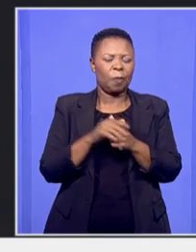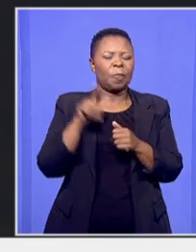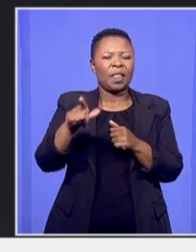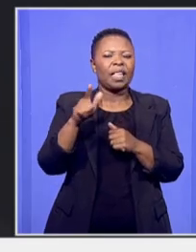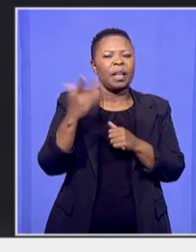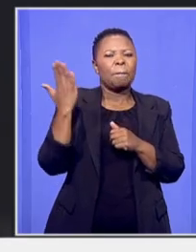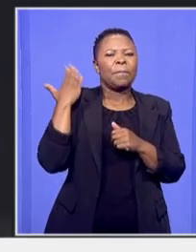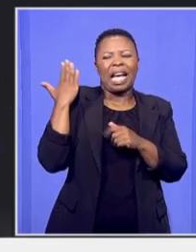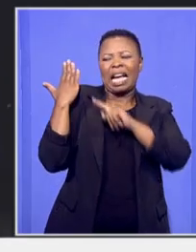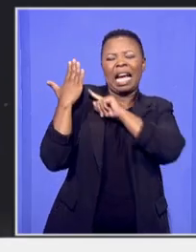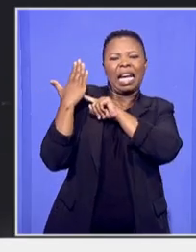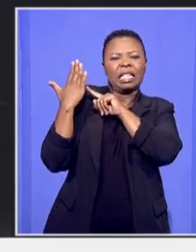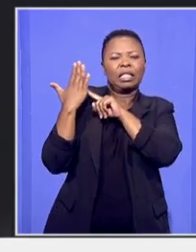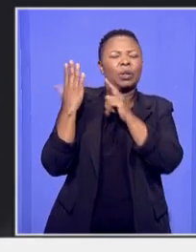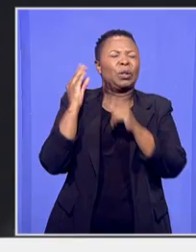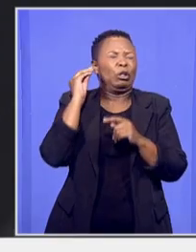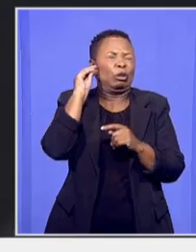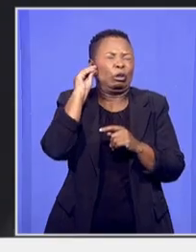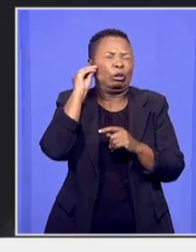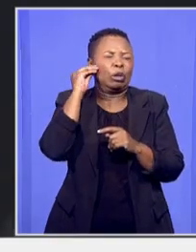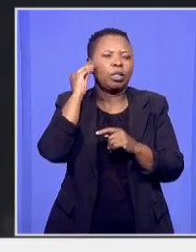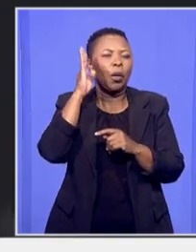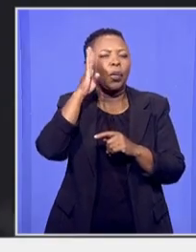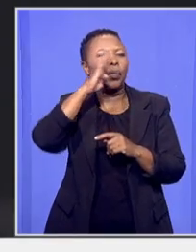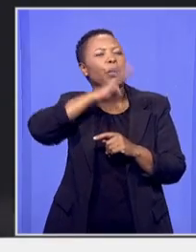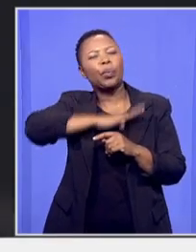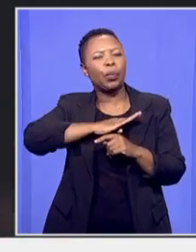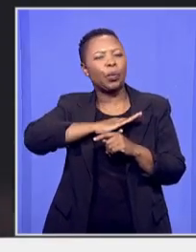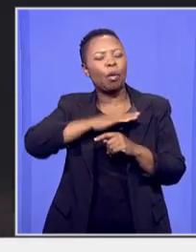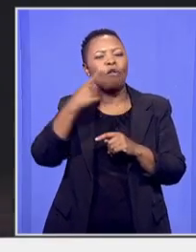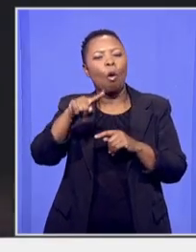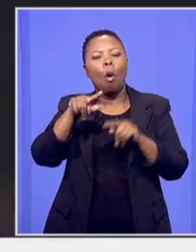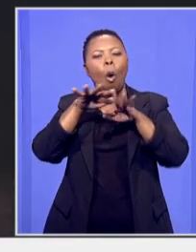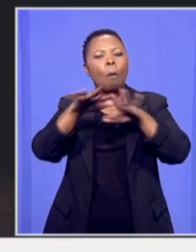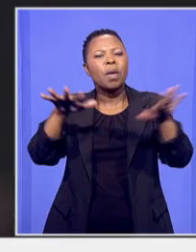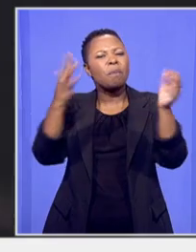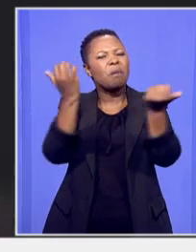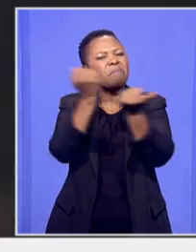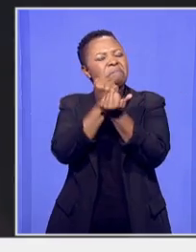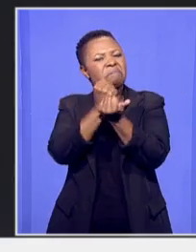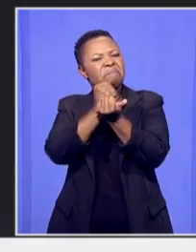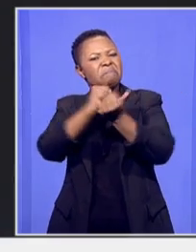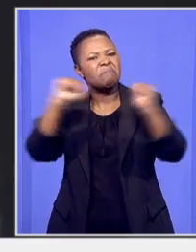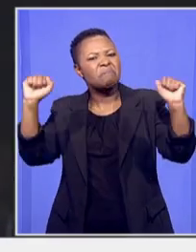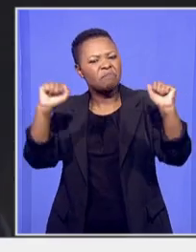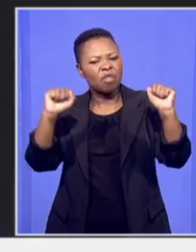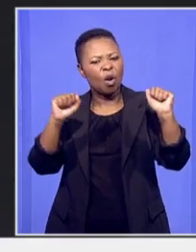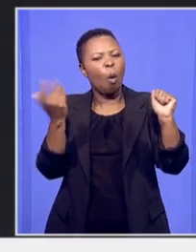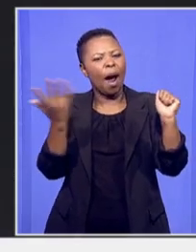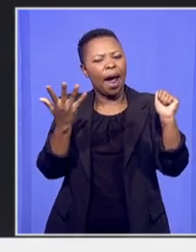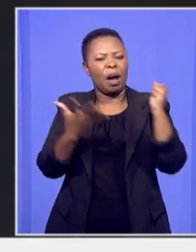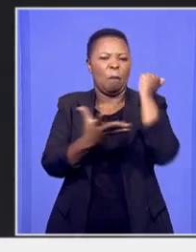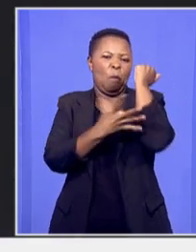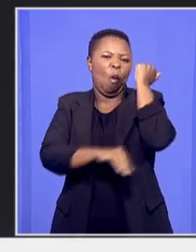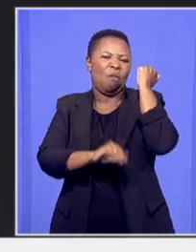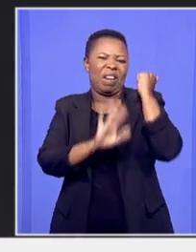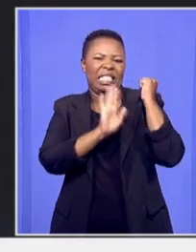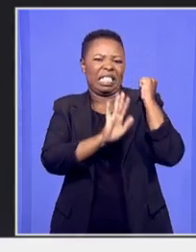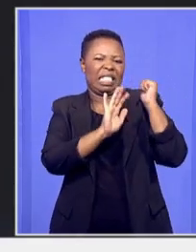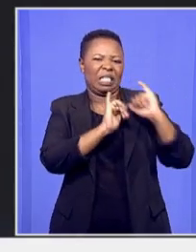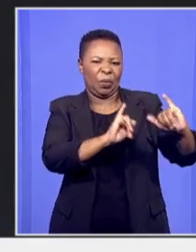disinterested in the liberation of its people from the clutches of poverty Democrats